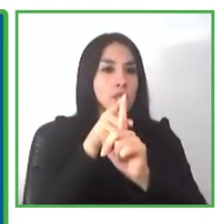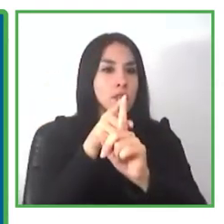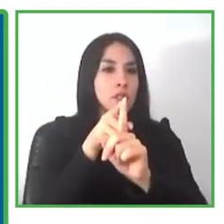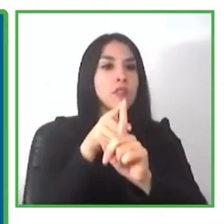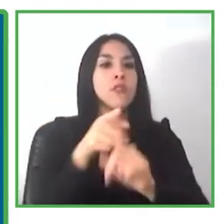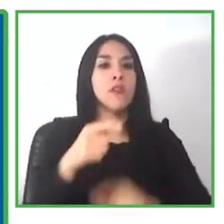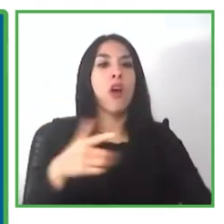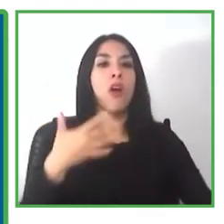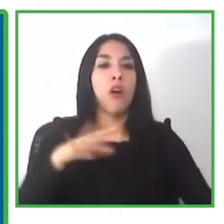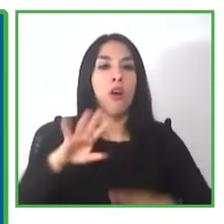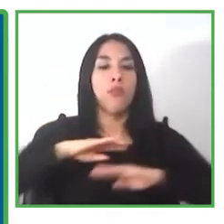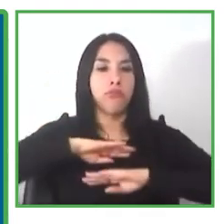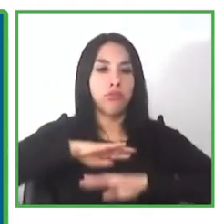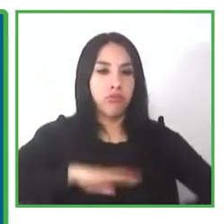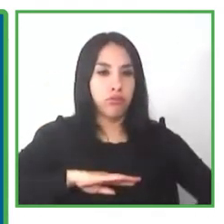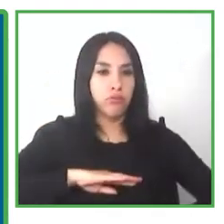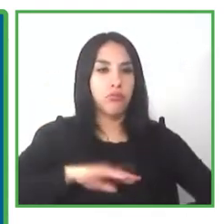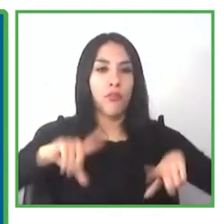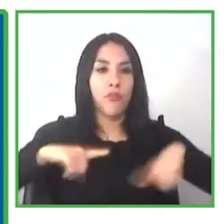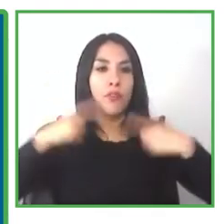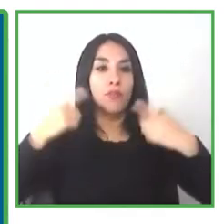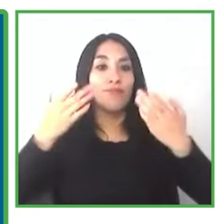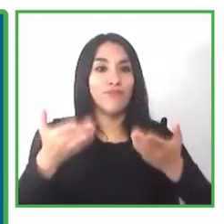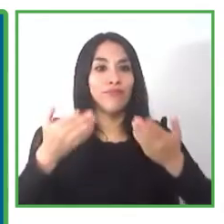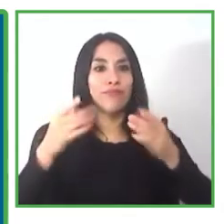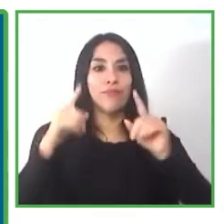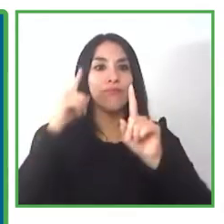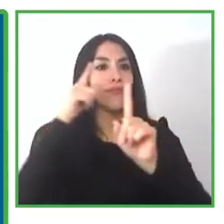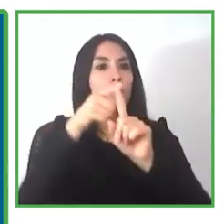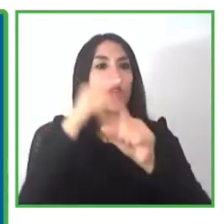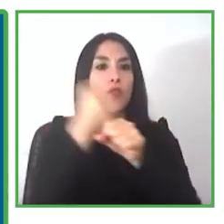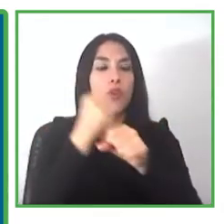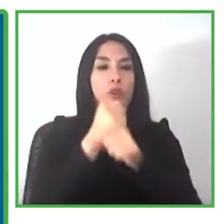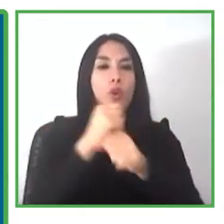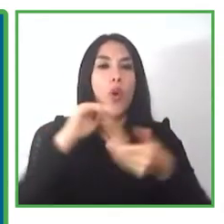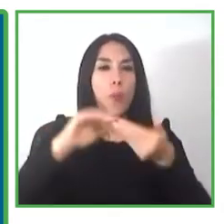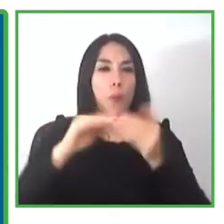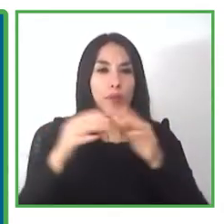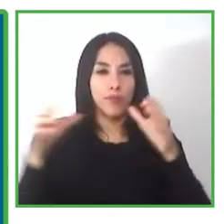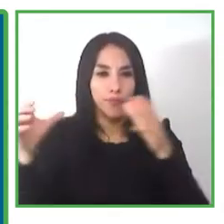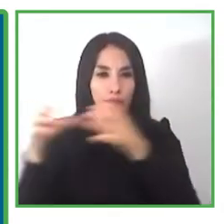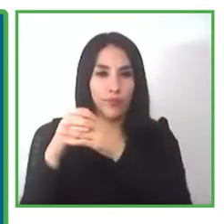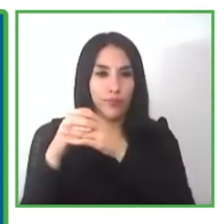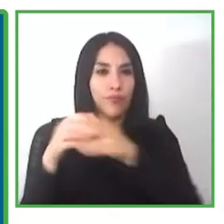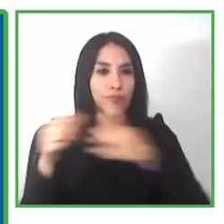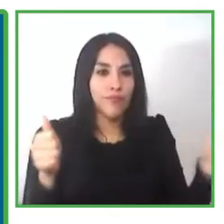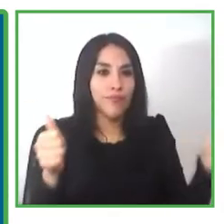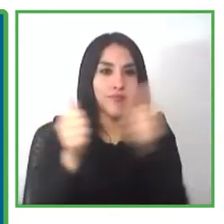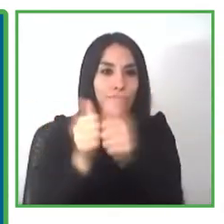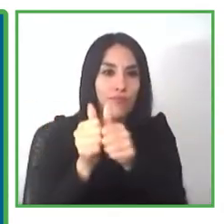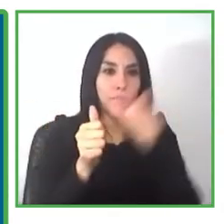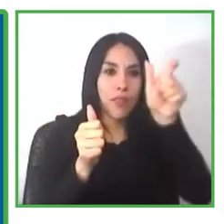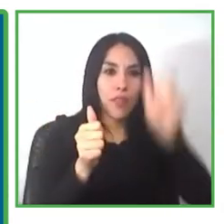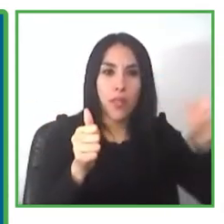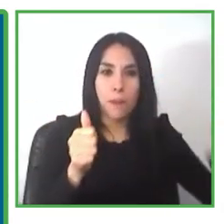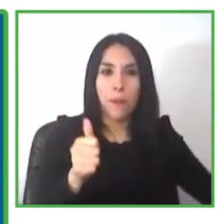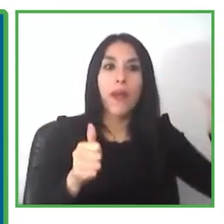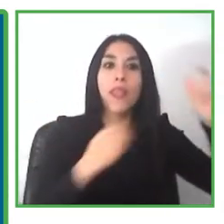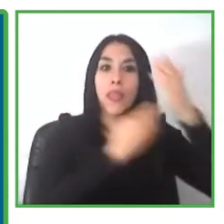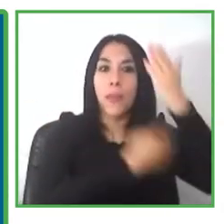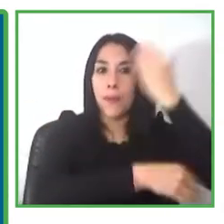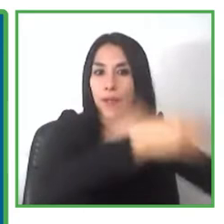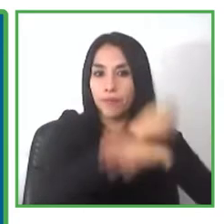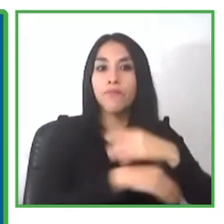satisfaction these objectives tend to include employment in the community along with people without disabilities and the obtention